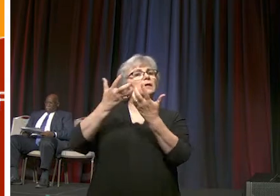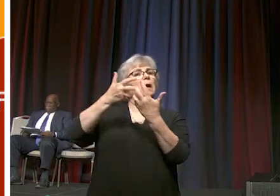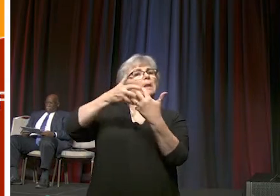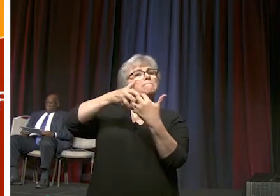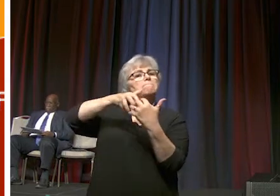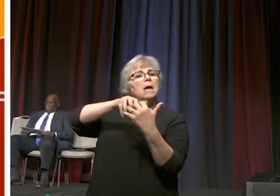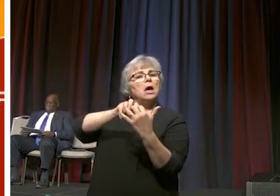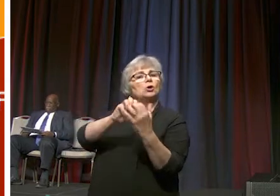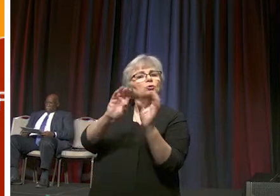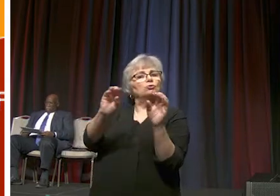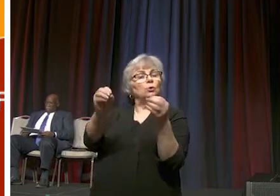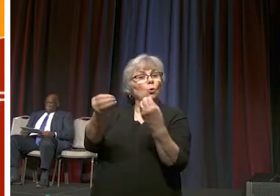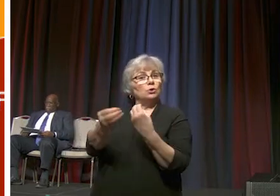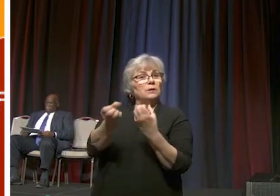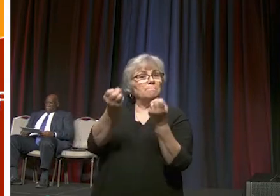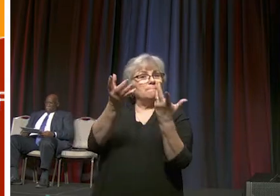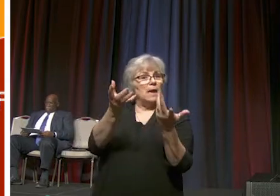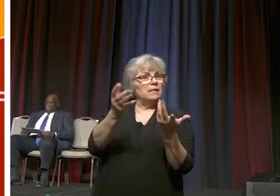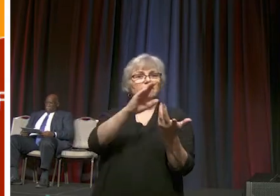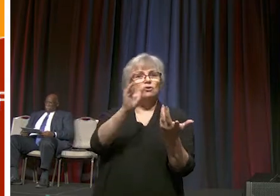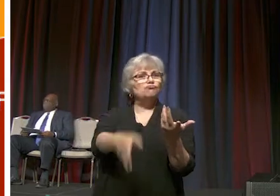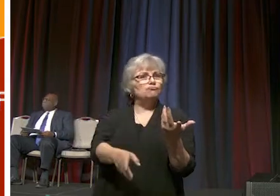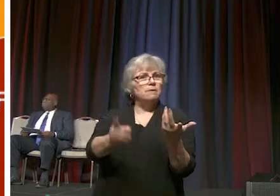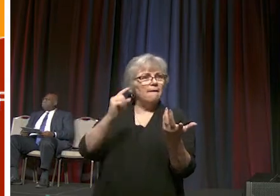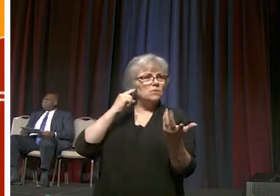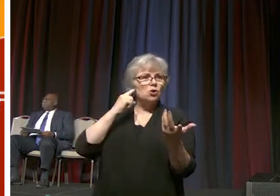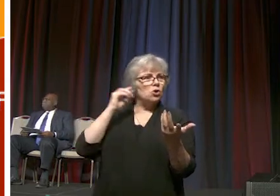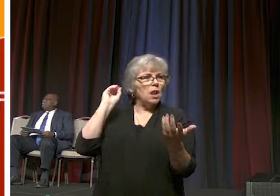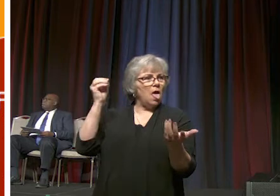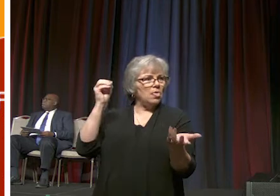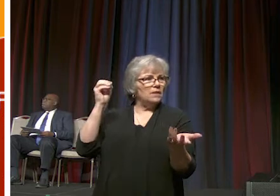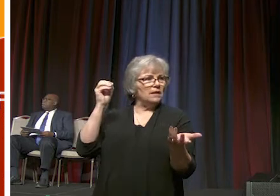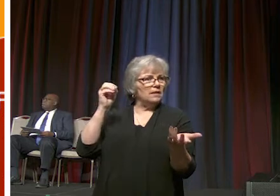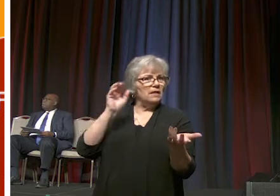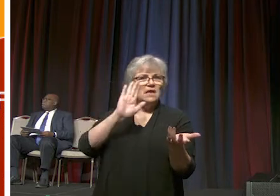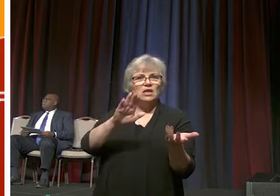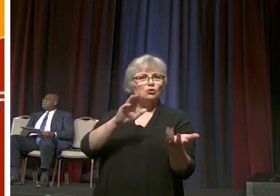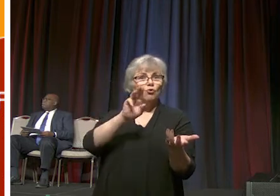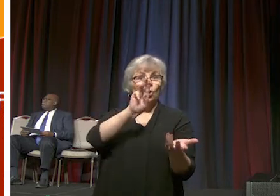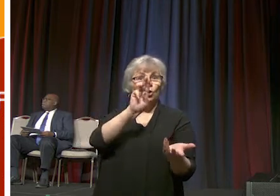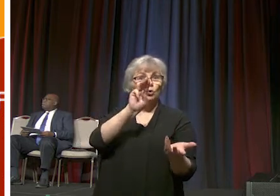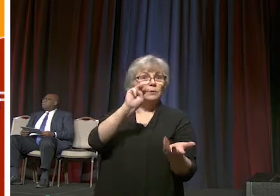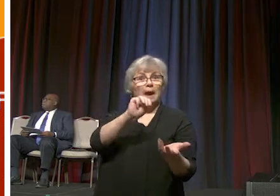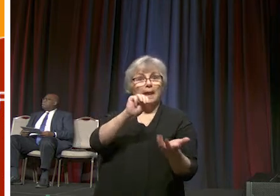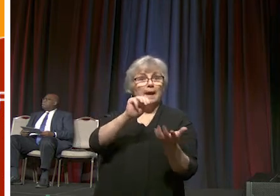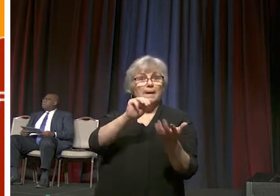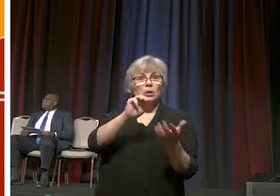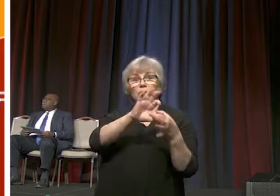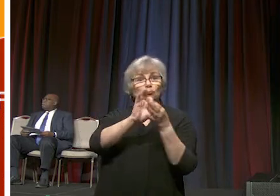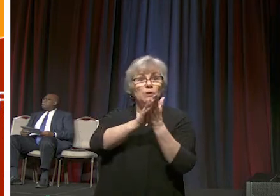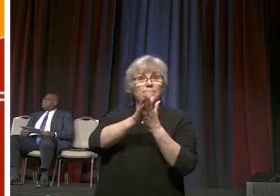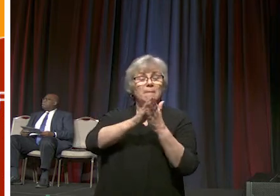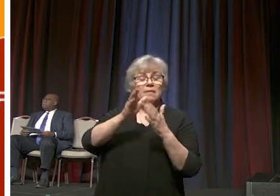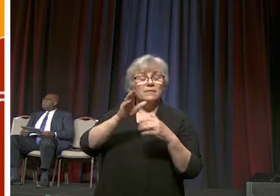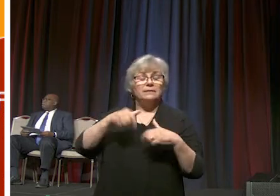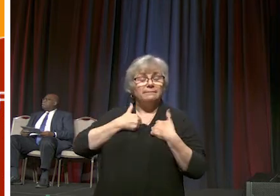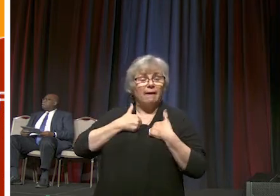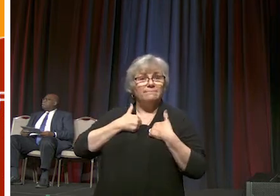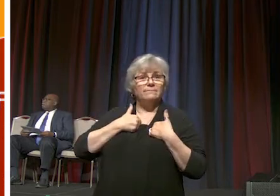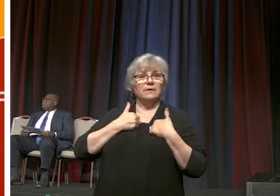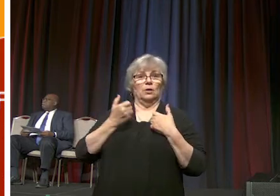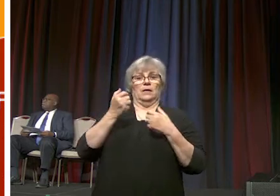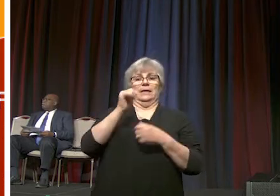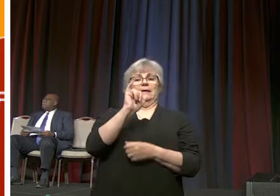organization that many of you have met never heard of in your united methodist lives it's called the inter